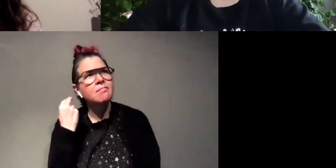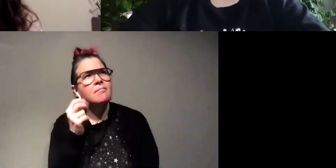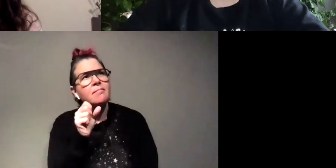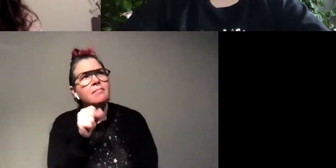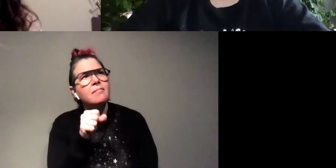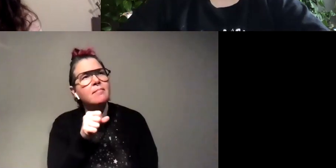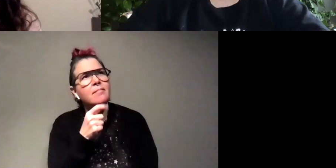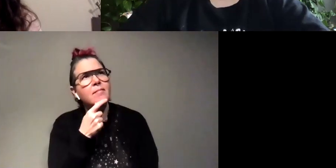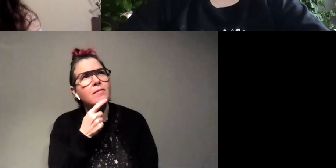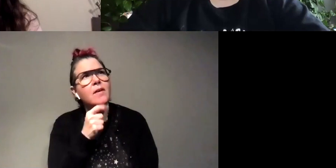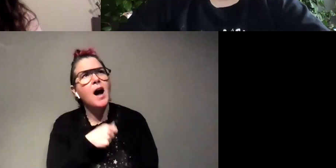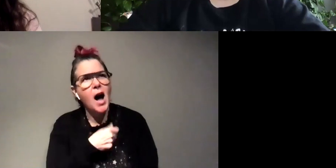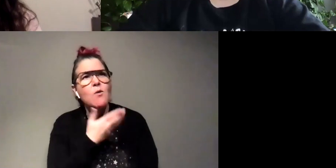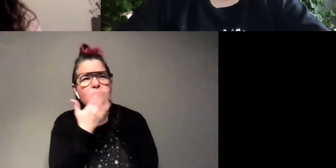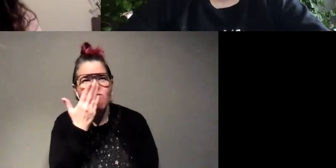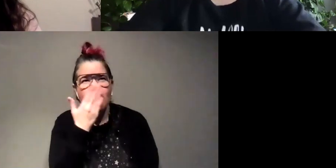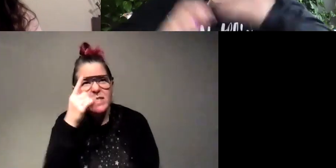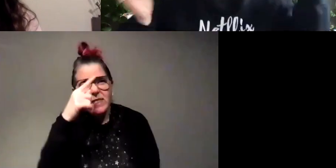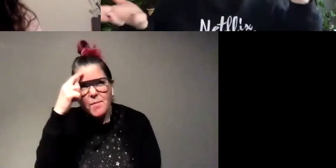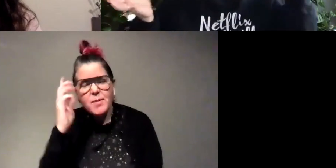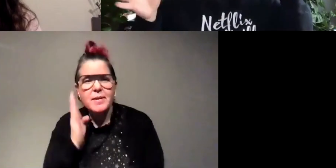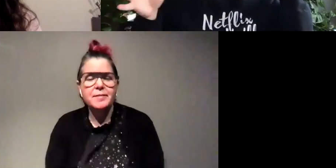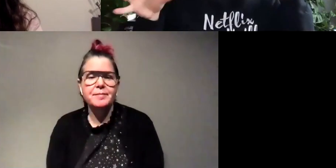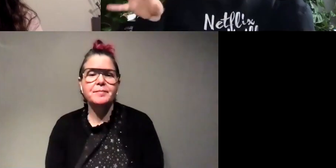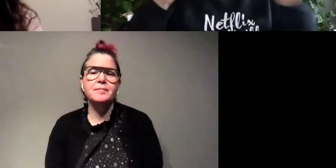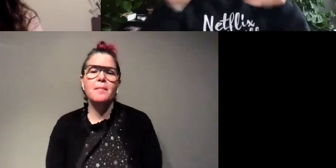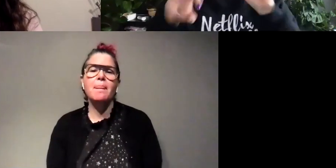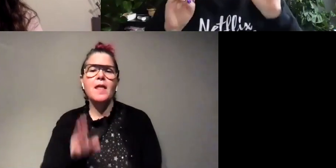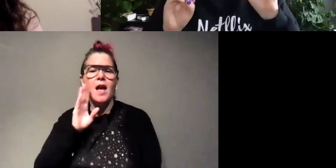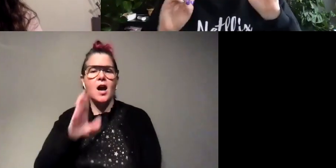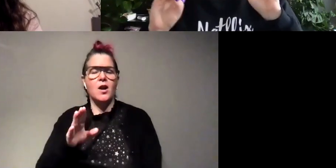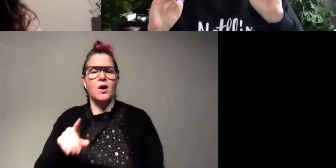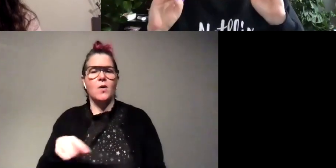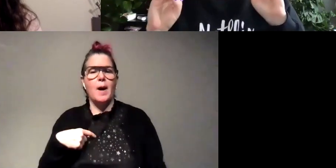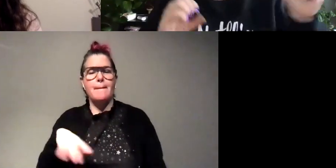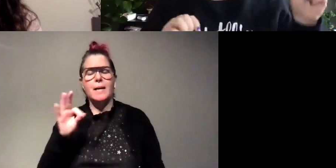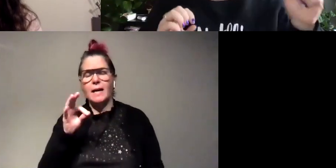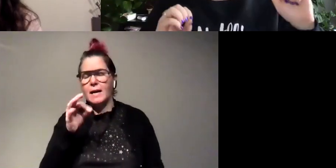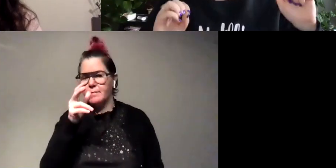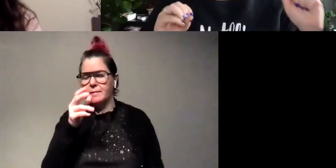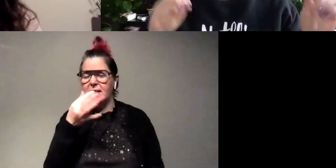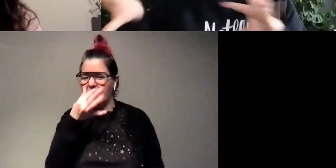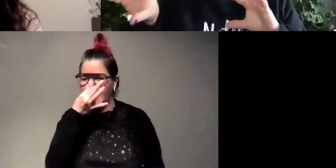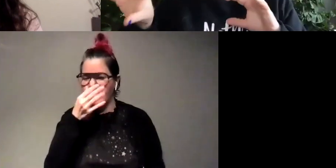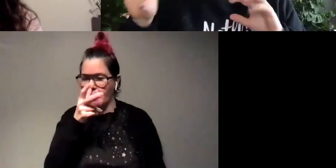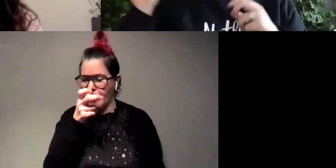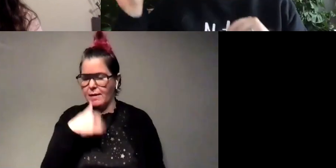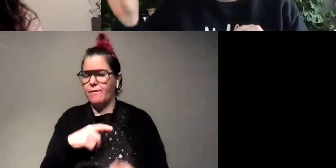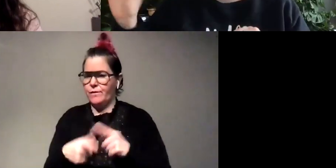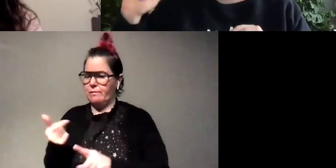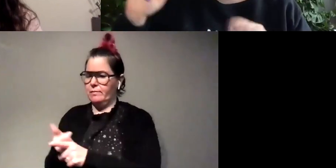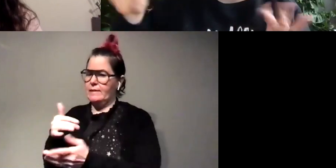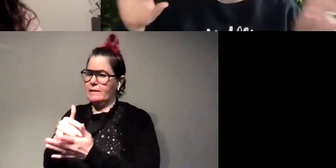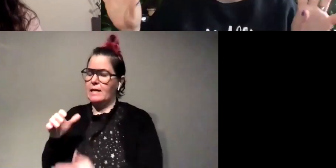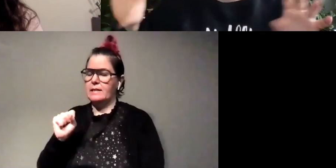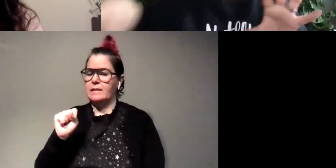be sniffing fireflies for sure i know when i um pick up stink bugs um because i have a friend who studies stink bugs and so when i'm